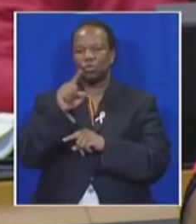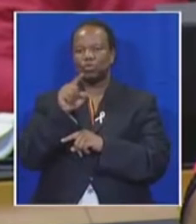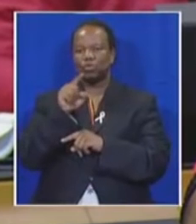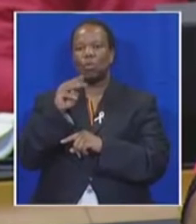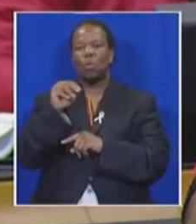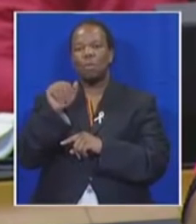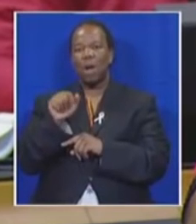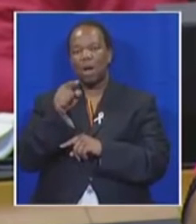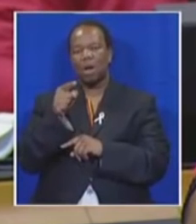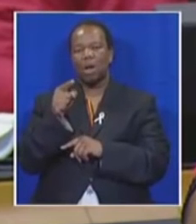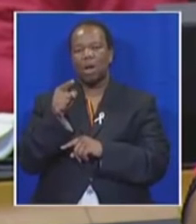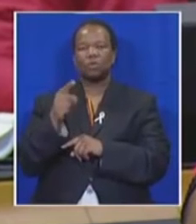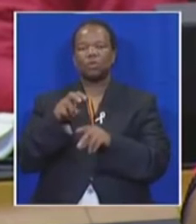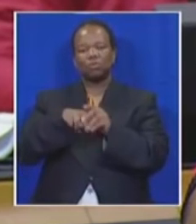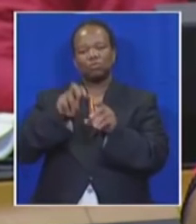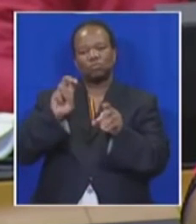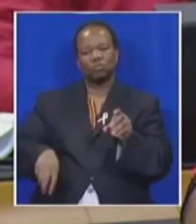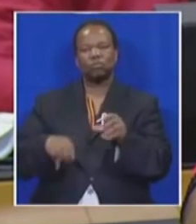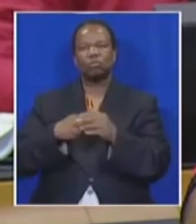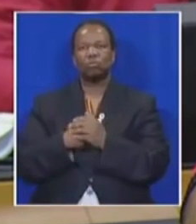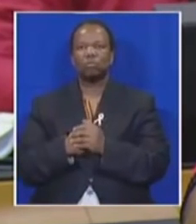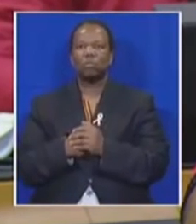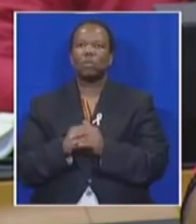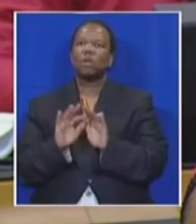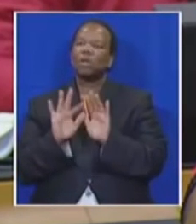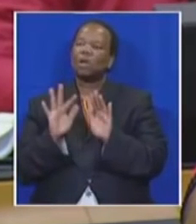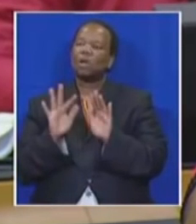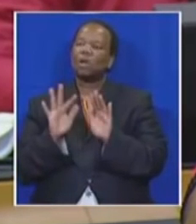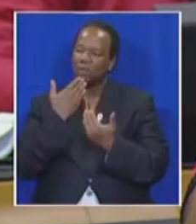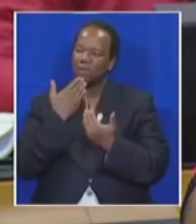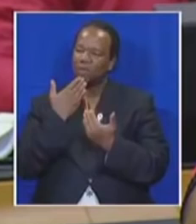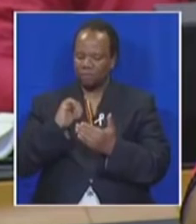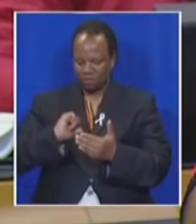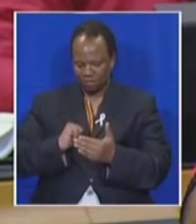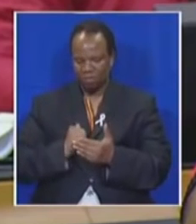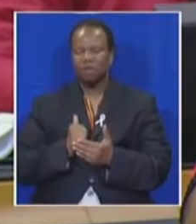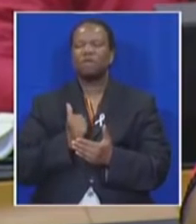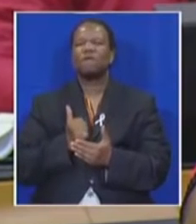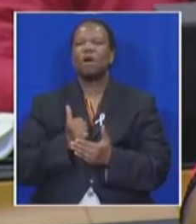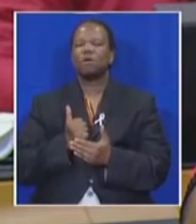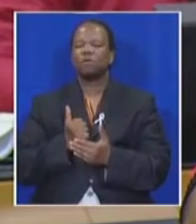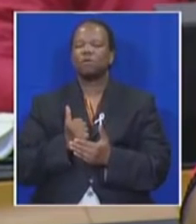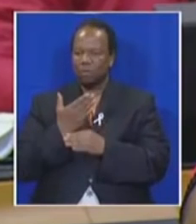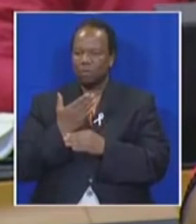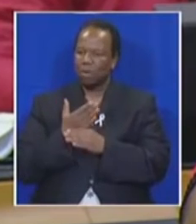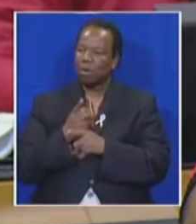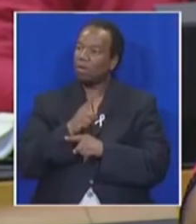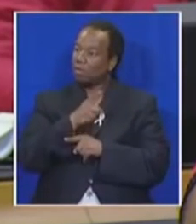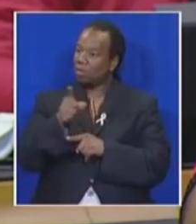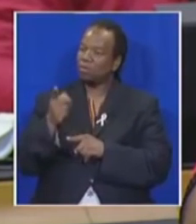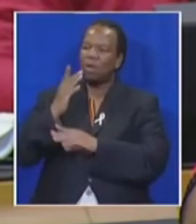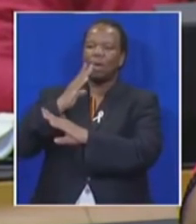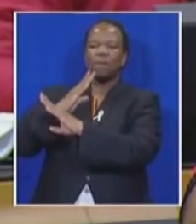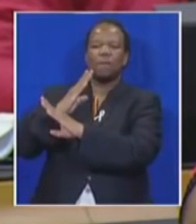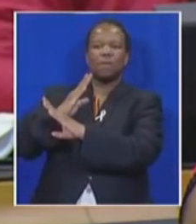down. We do not take lightly the efforts and sacrifices that our people make every day in defense of our country, despite being